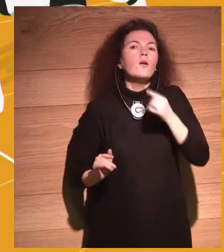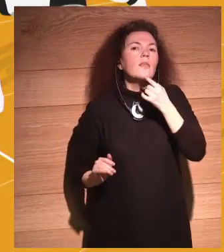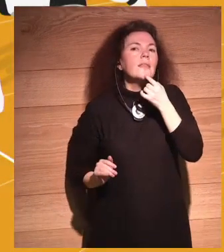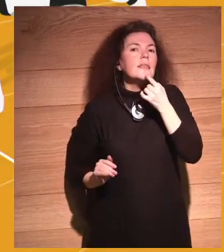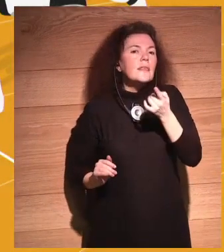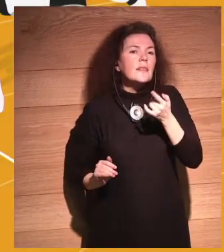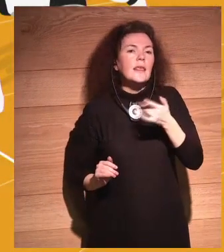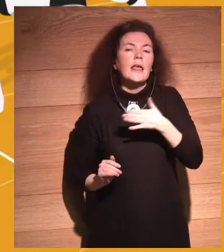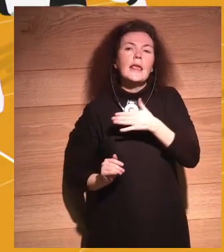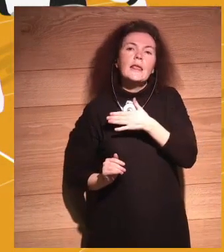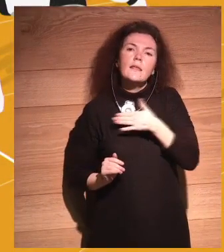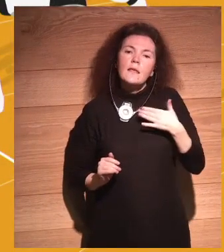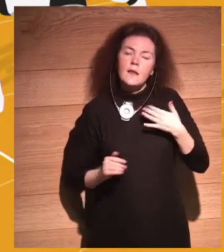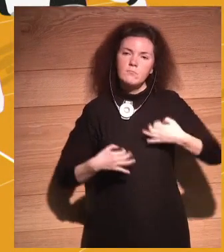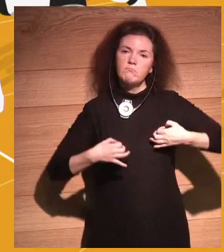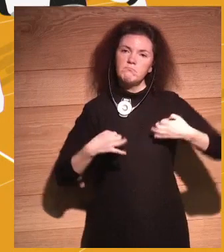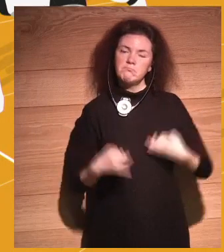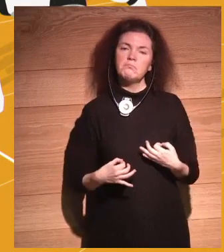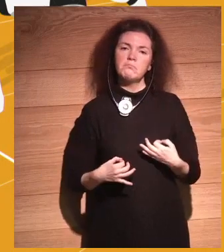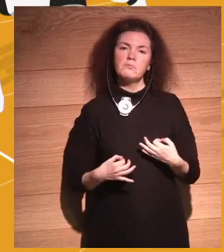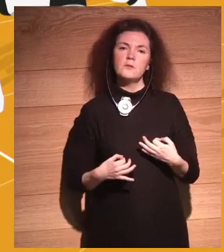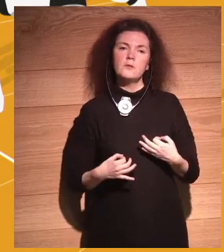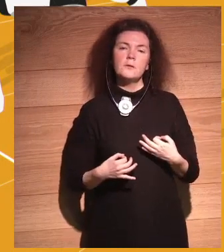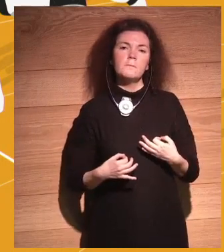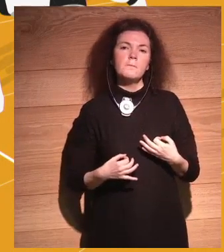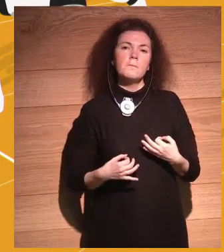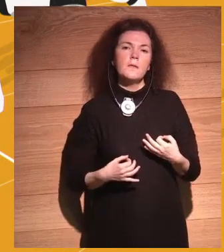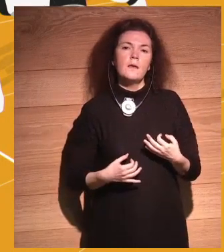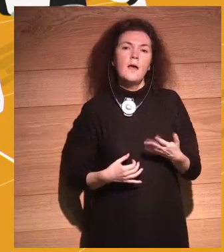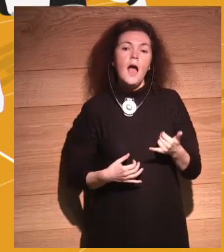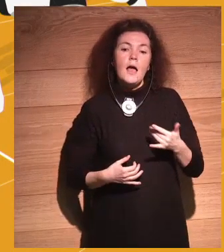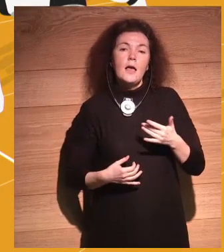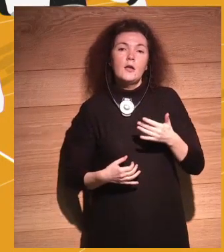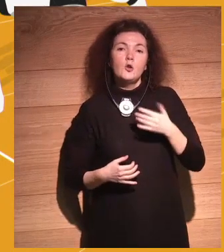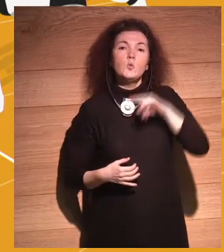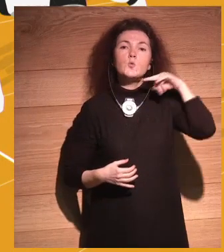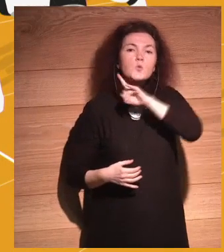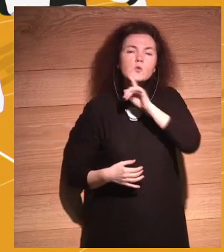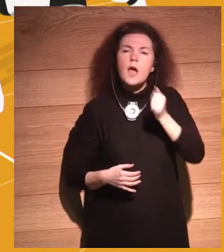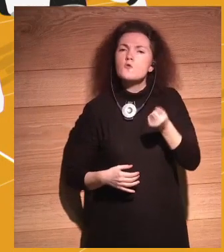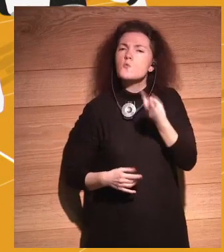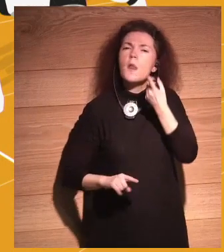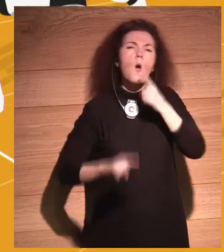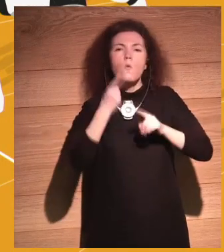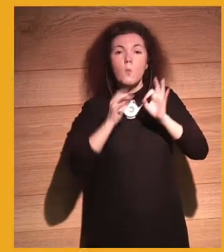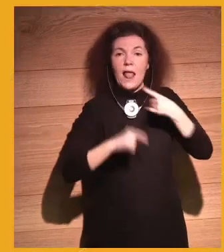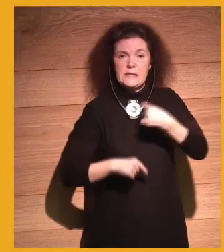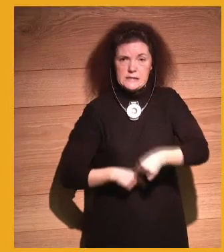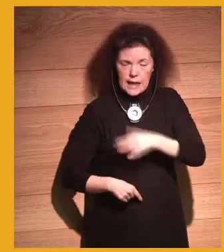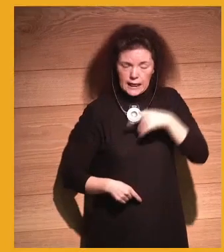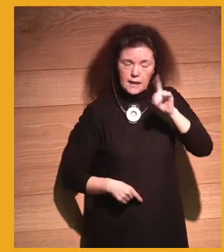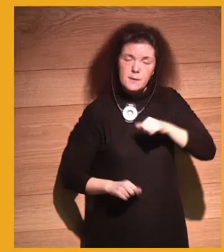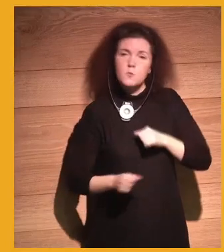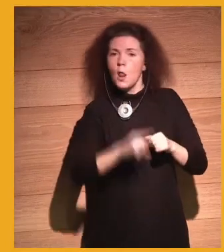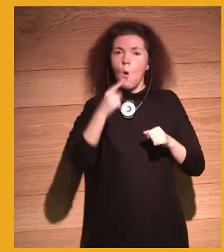Russia is number one. China wants to make sure China is number one. I don't know about Spain, but we'll see about that. But basically, I mean, this